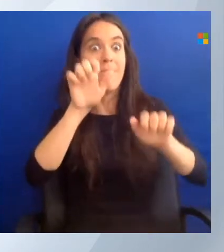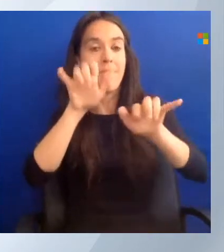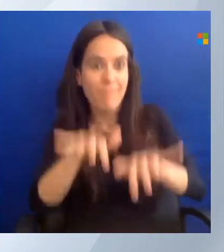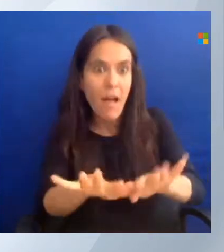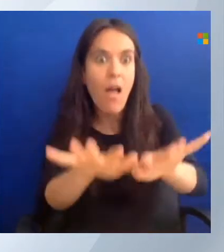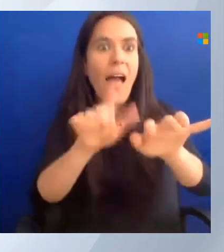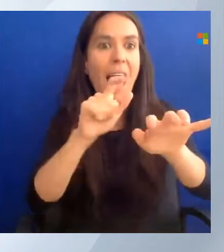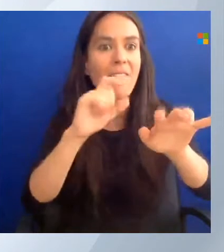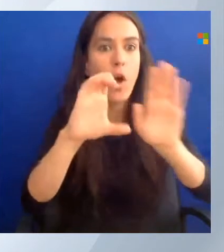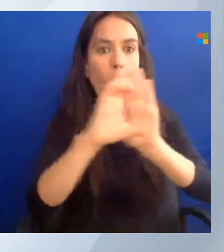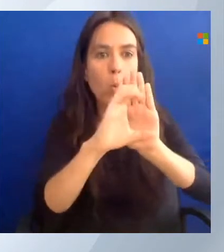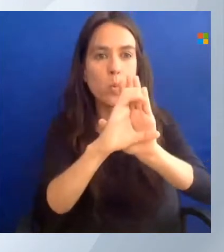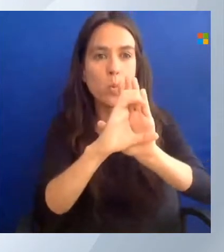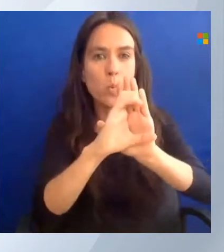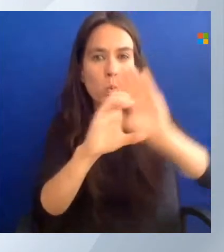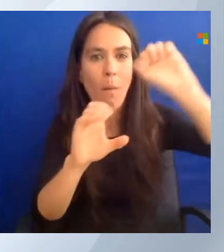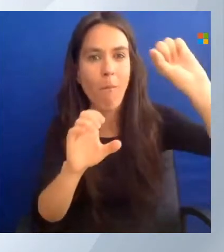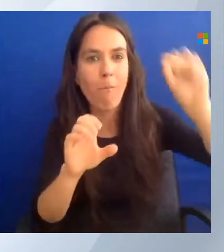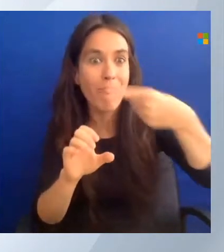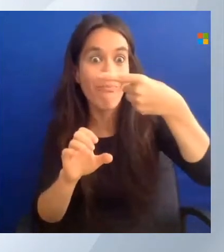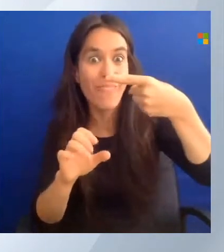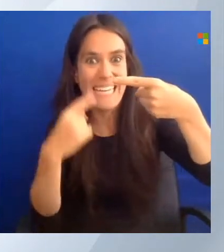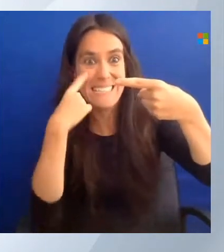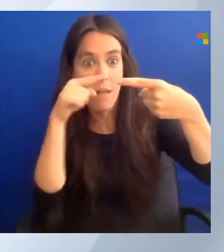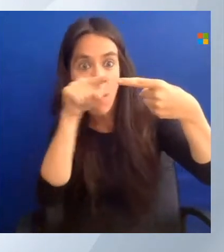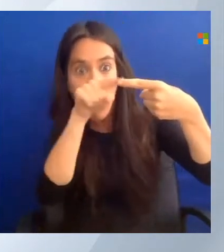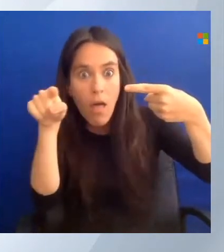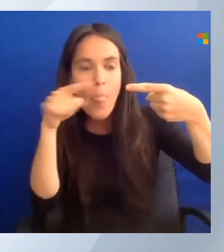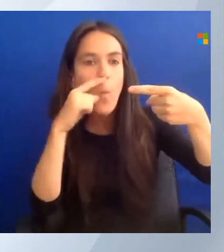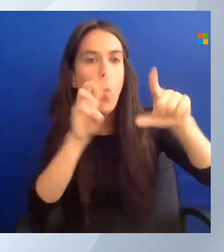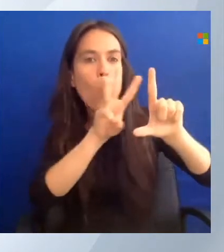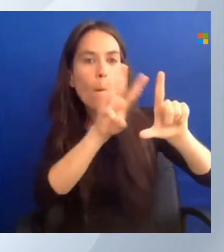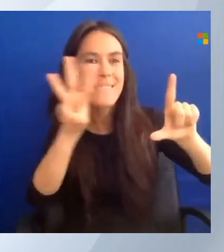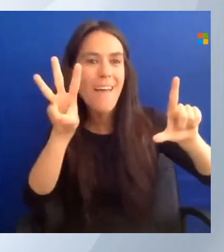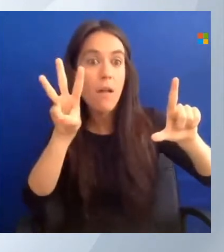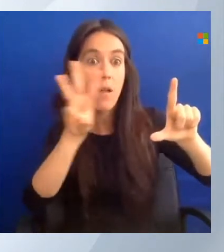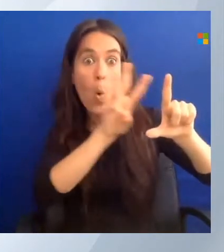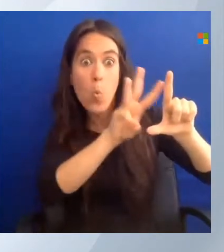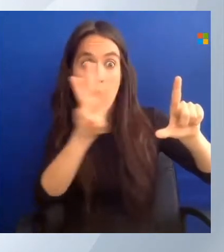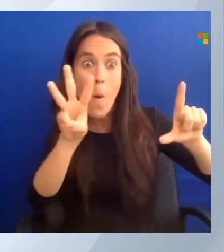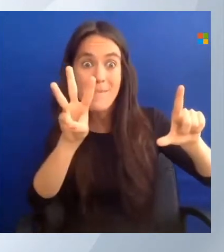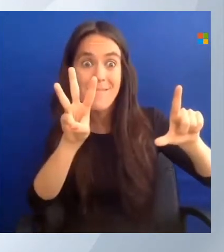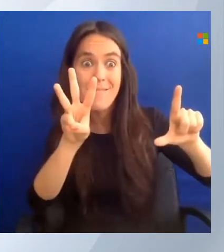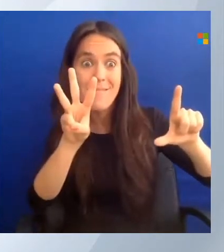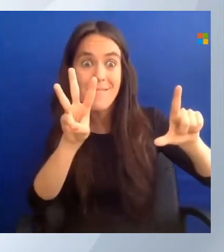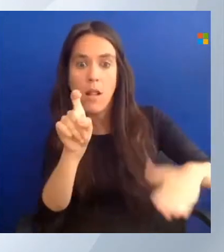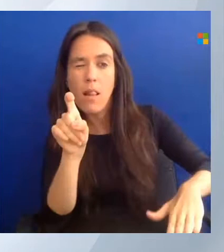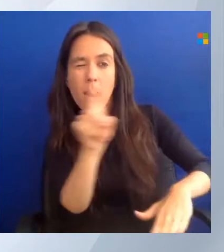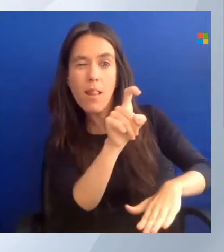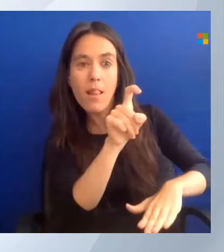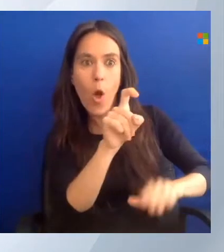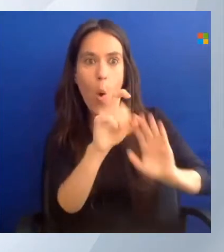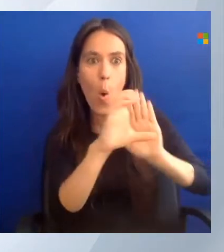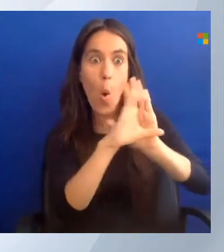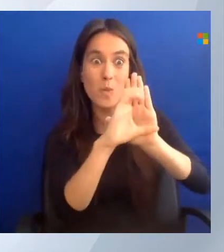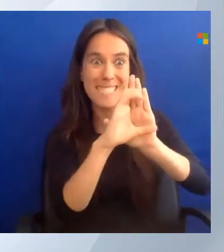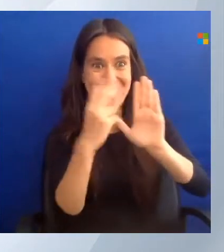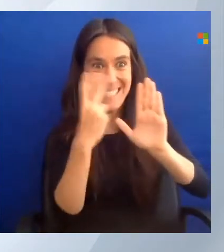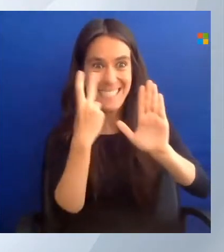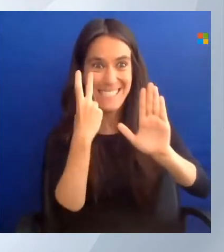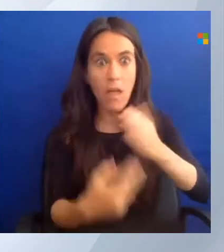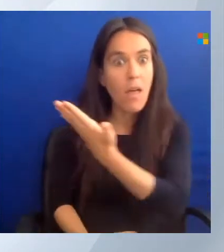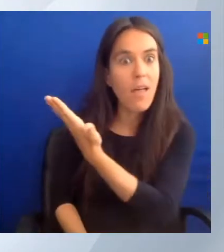go to the website that it shows and enter that code in there. So I just copy and paste this code. And this is the browser.